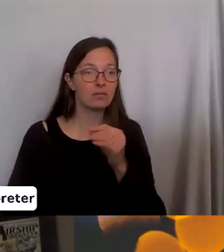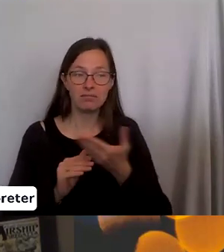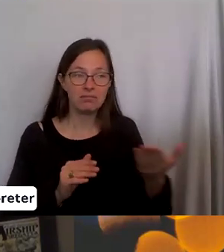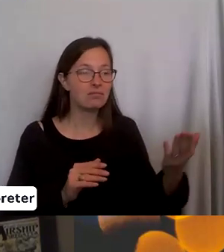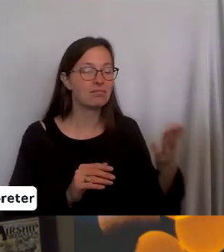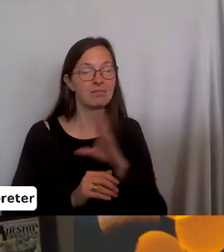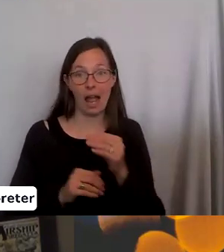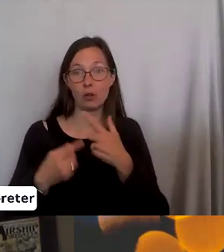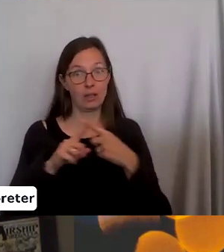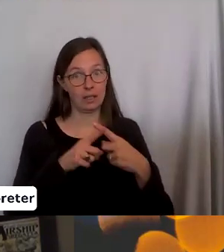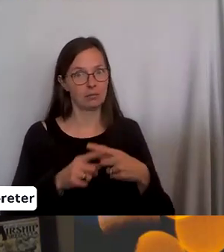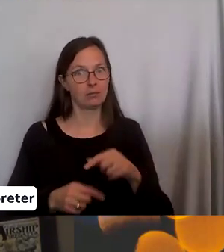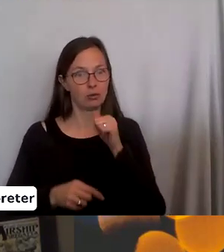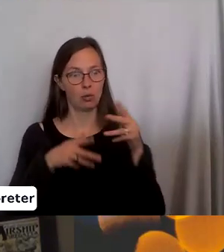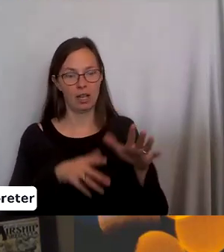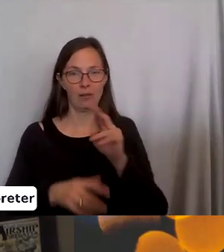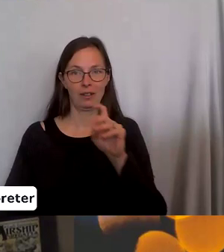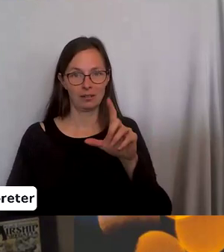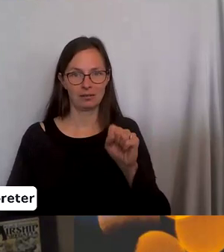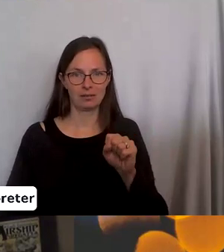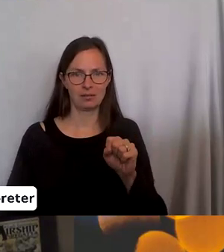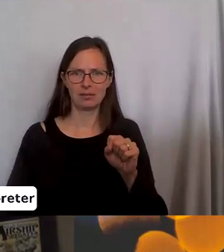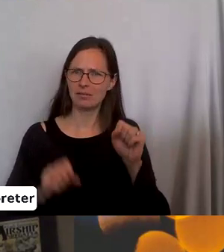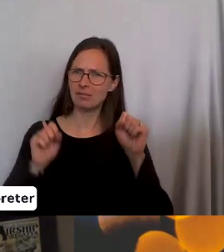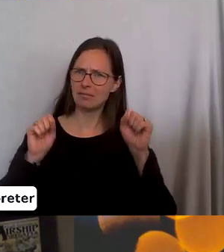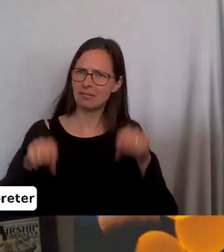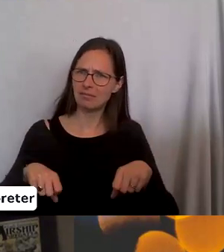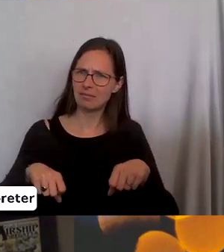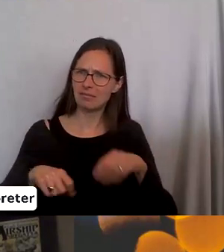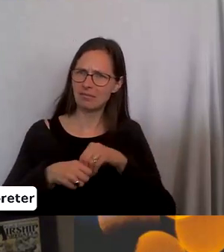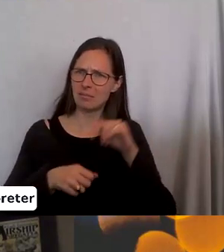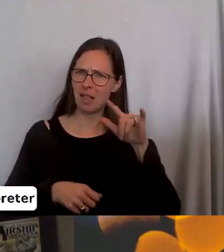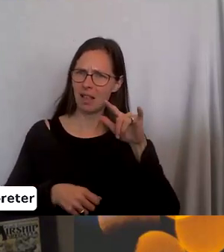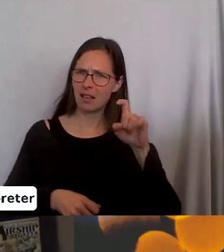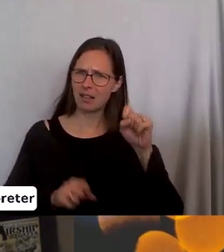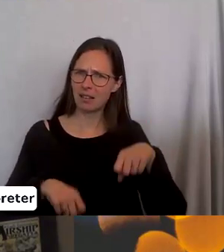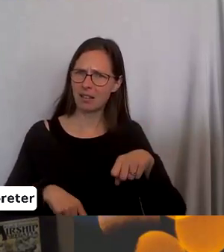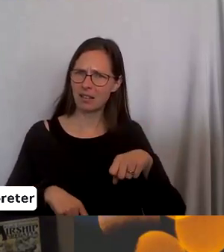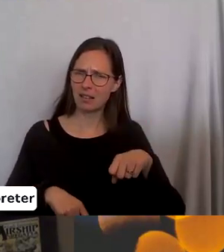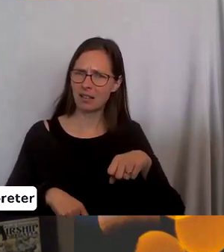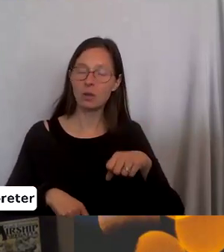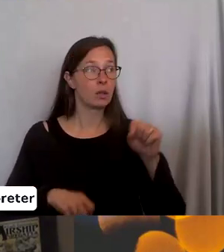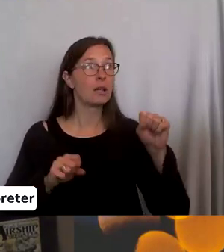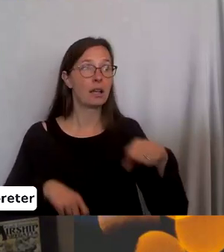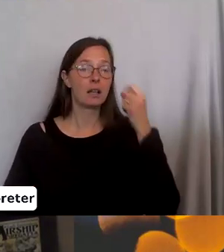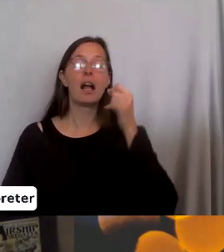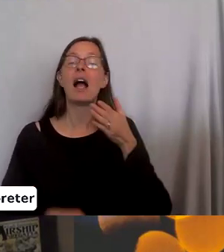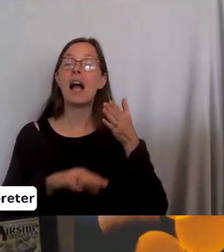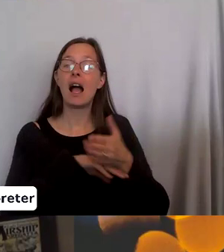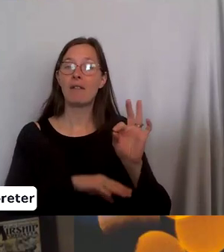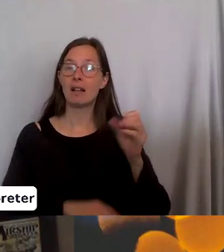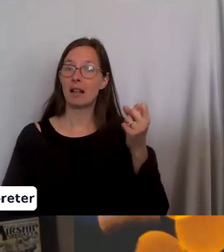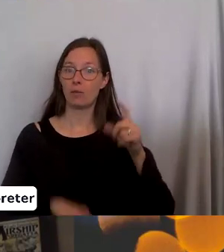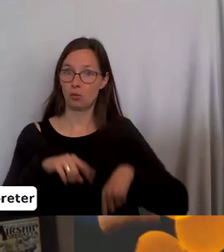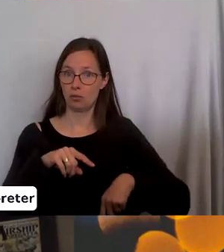Yeah. Bring your knitting. Don't forget your needles. Uh, can you bring me, can you bring needles onto planes? I actually have this question. You can, you know, after 9-11, you